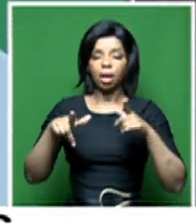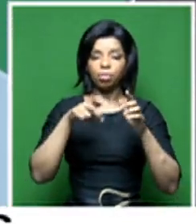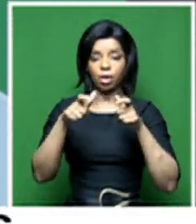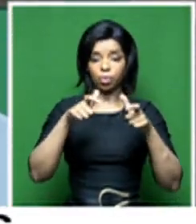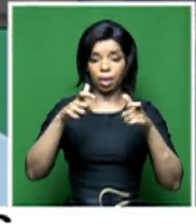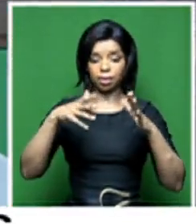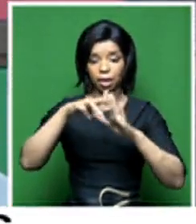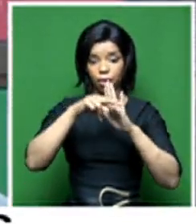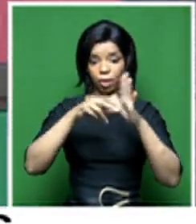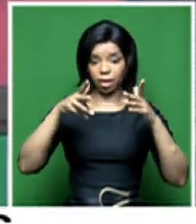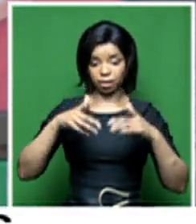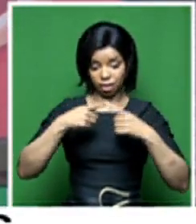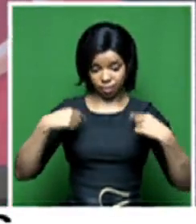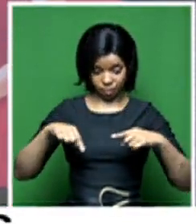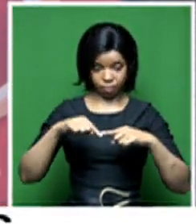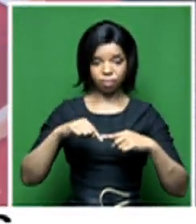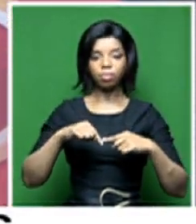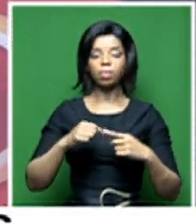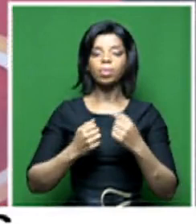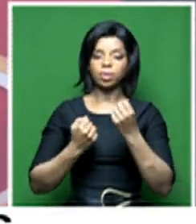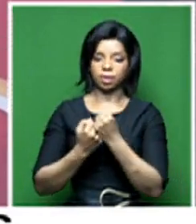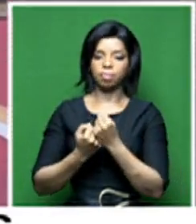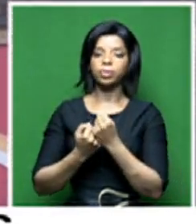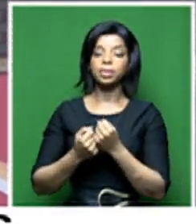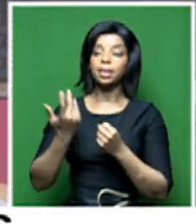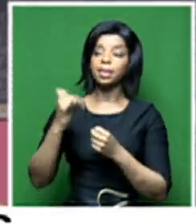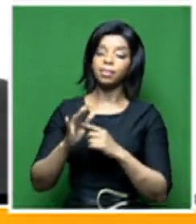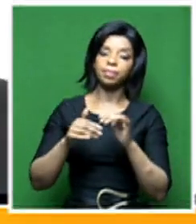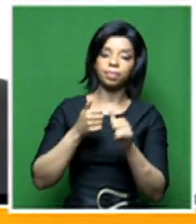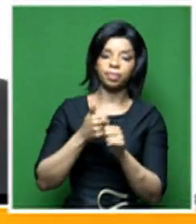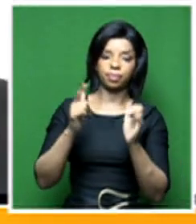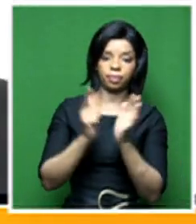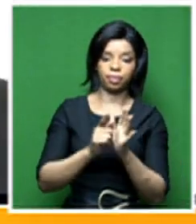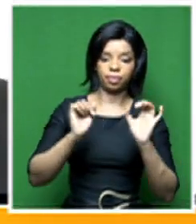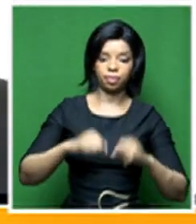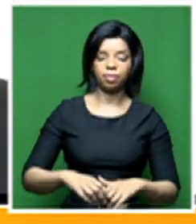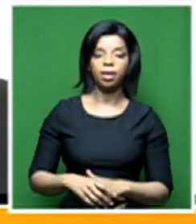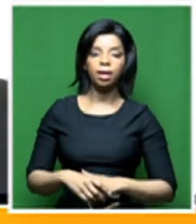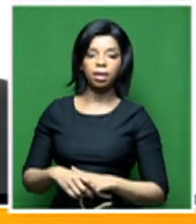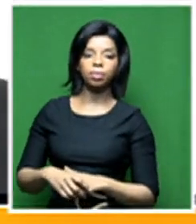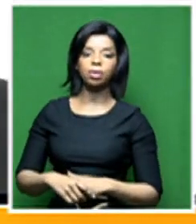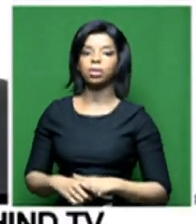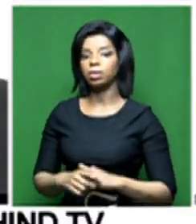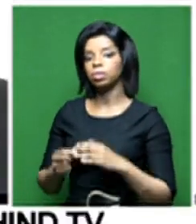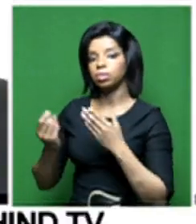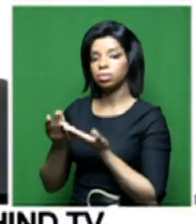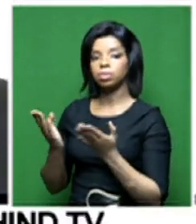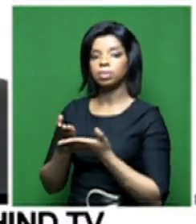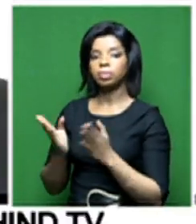for as long as they are in law. Let's talk about some of these new proposals, because I think this is what really got